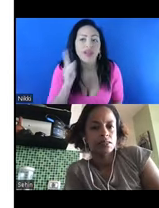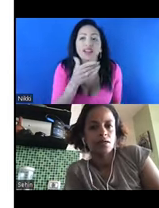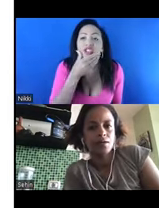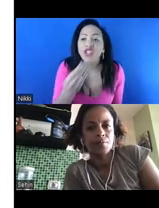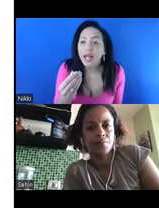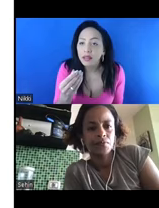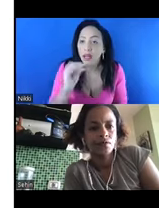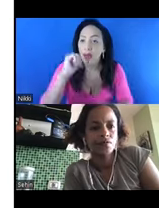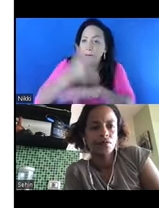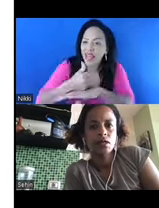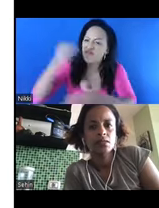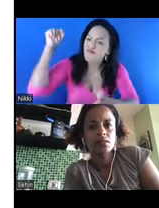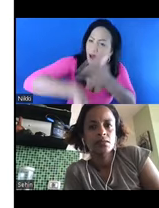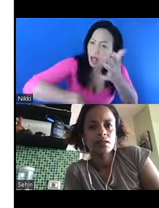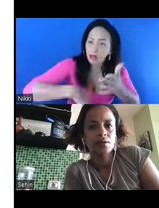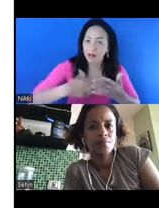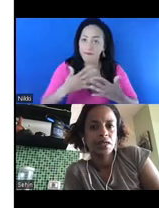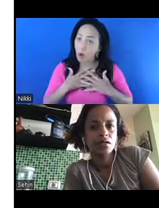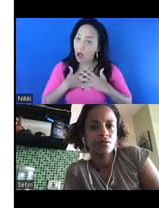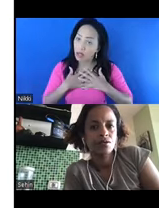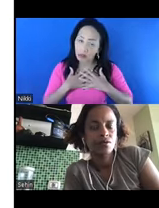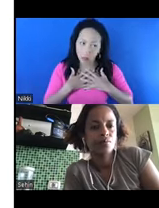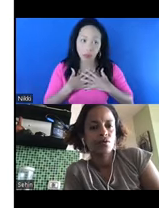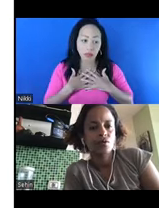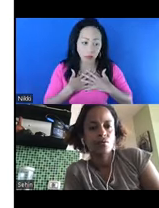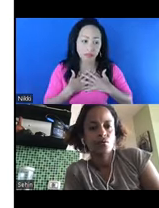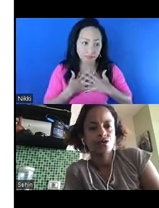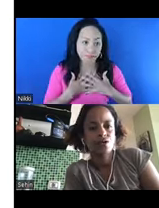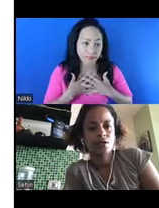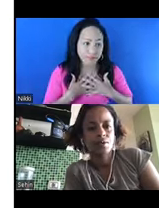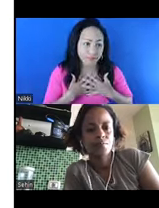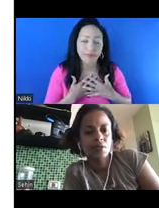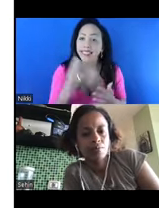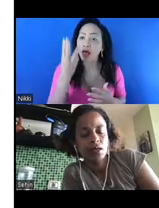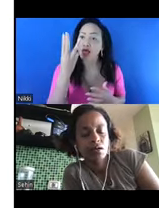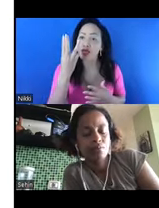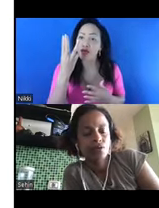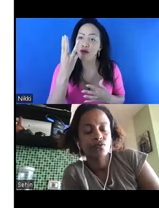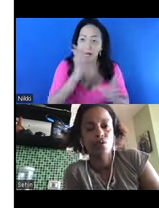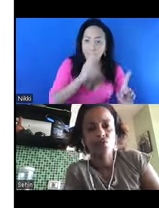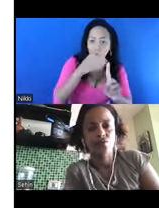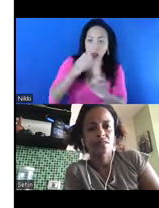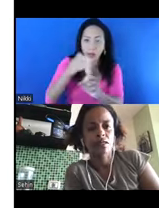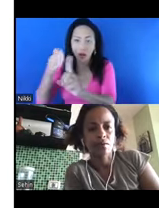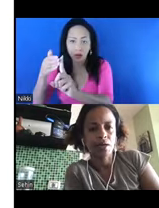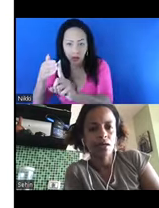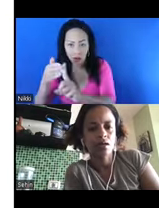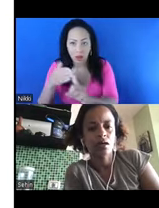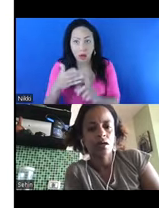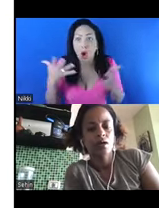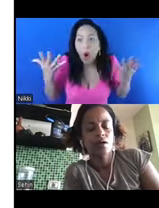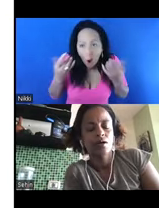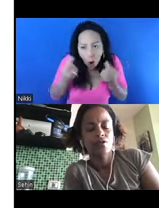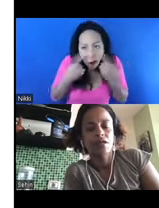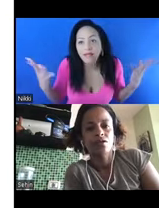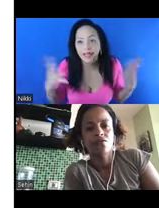for us, again, a three-pronged approach. A big part of what we do is obviously campaigning,